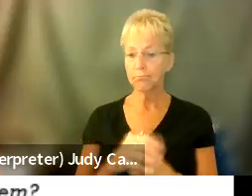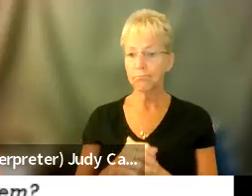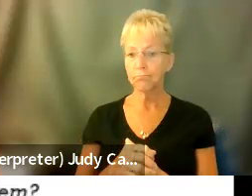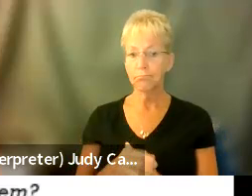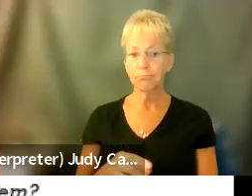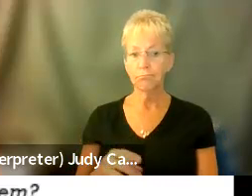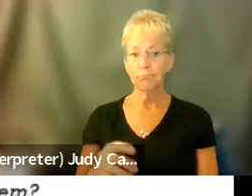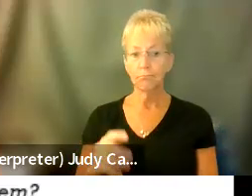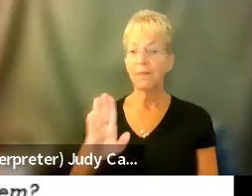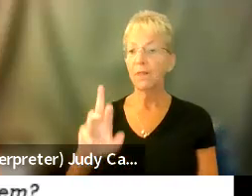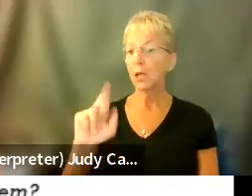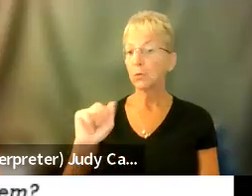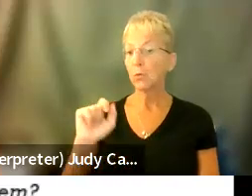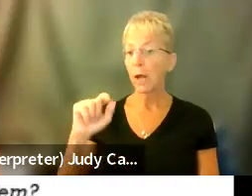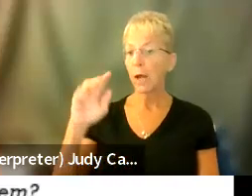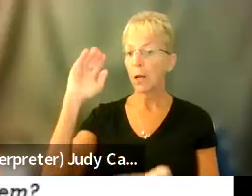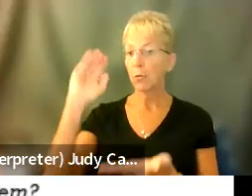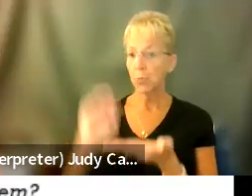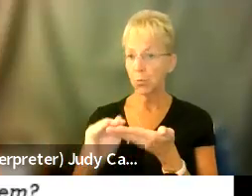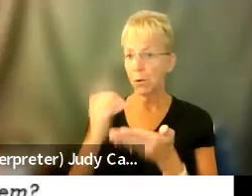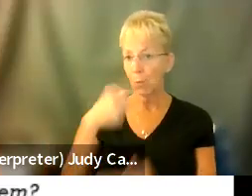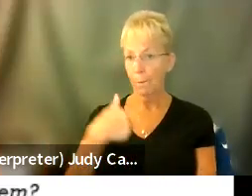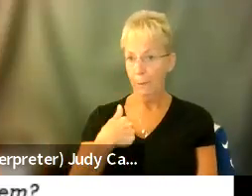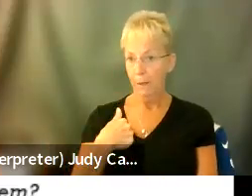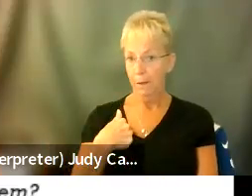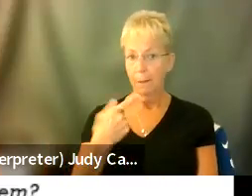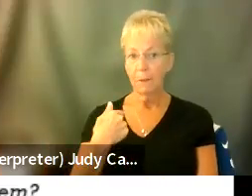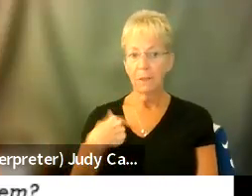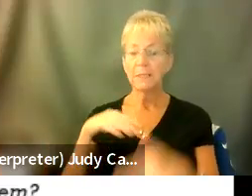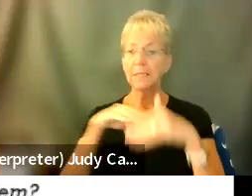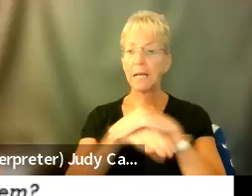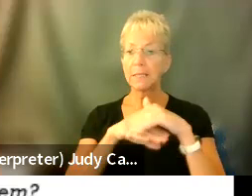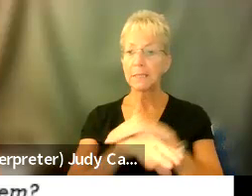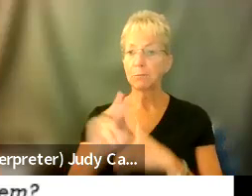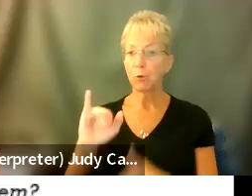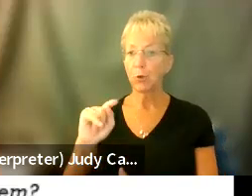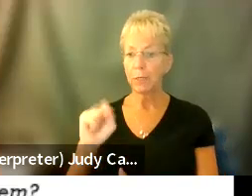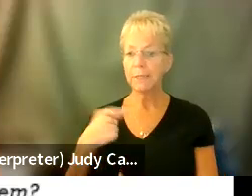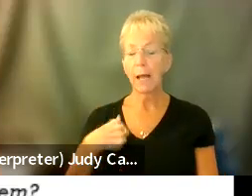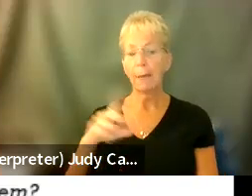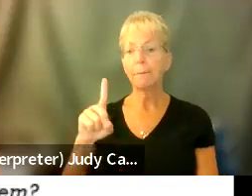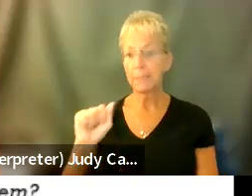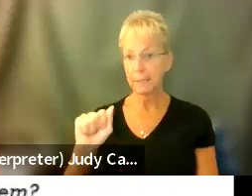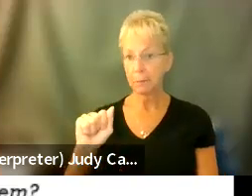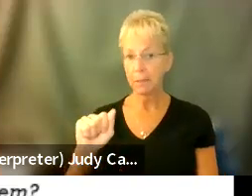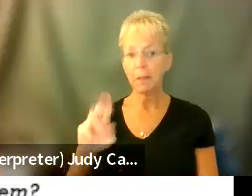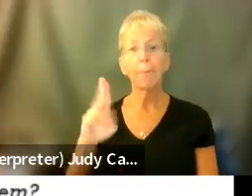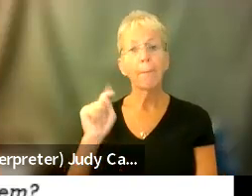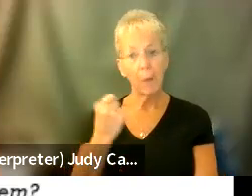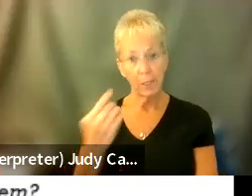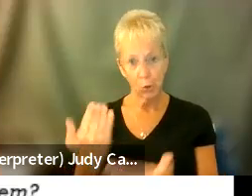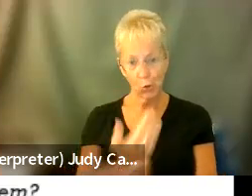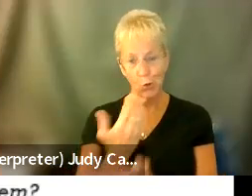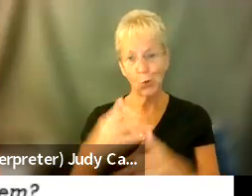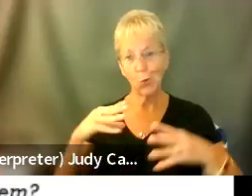knocked down their rate for me because they had accessible units and I was on disability. However, they got new ownership